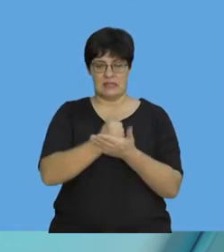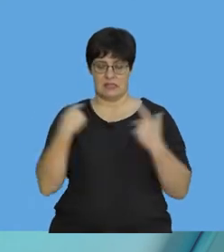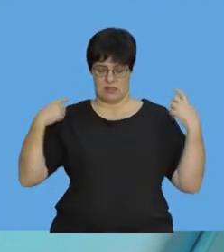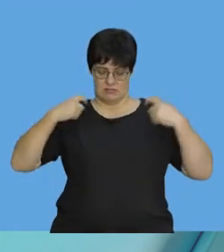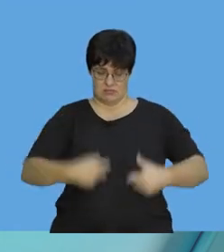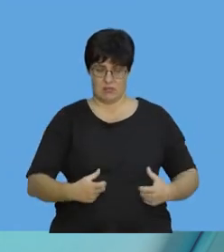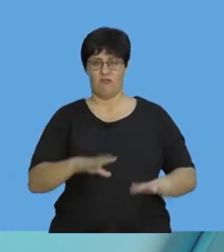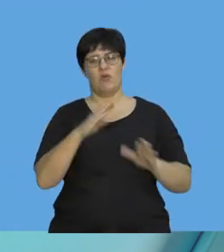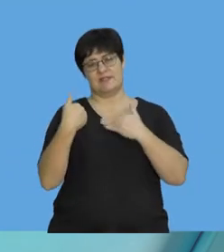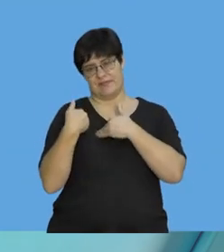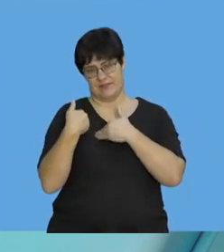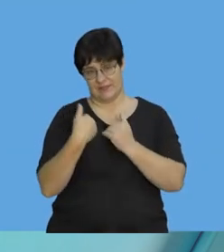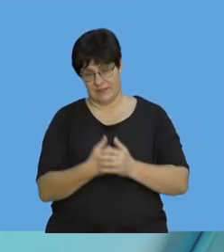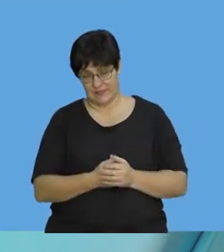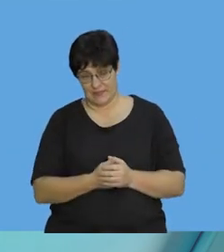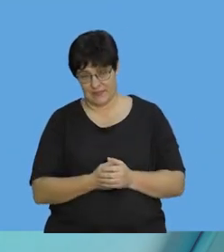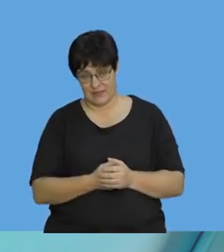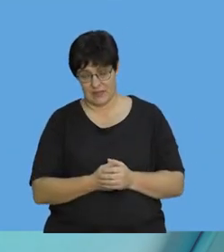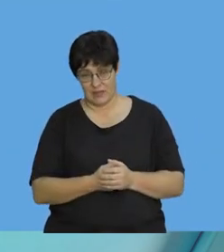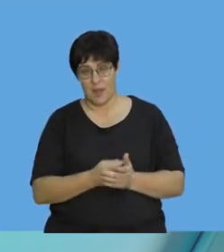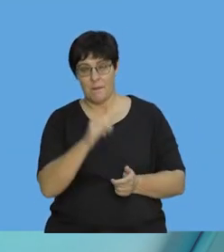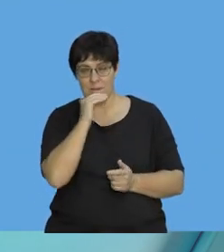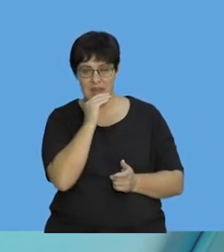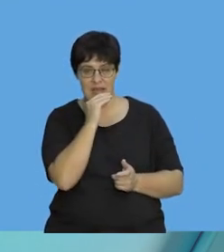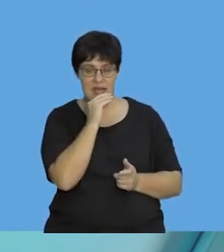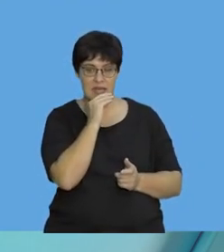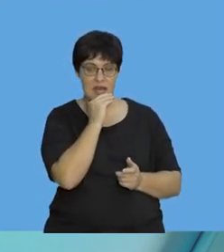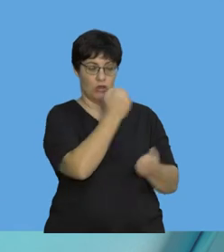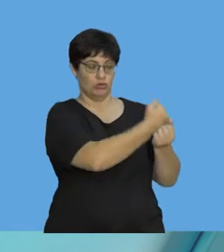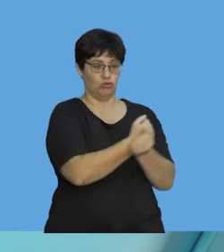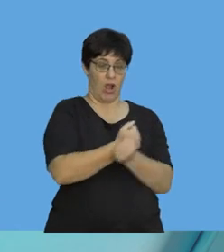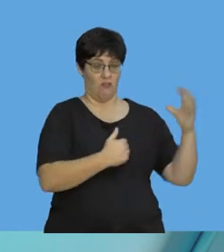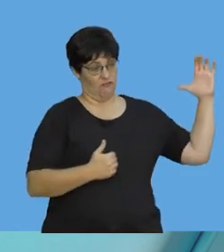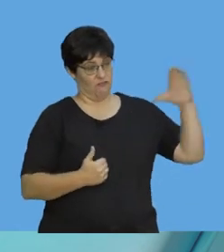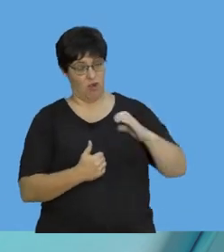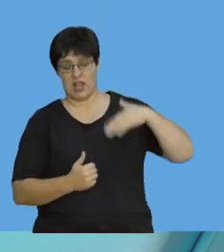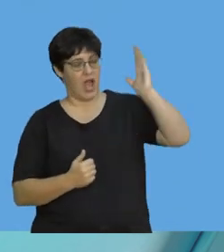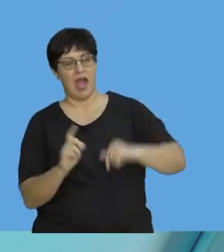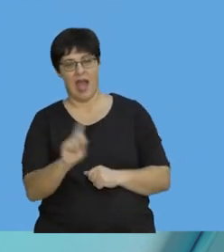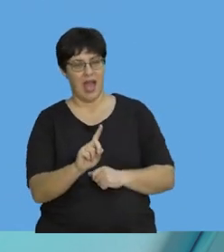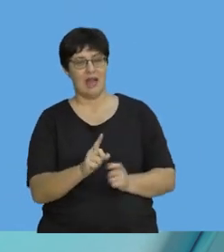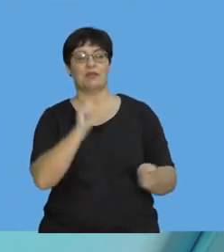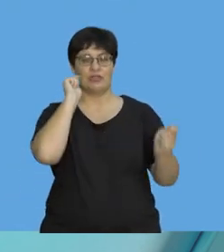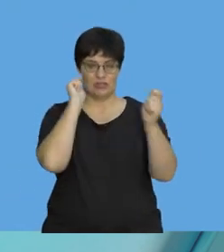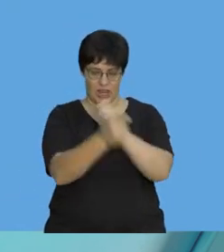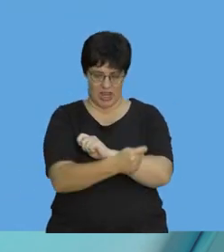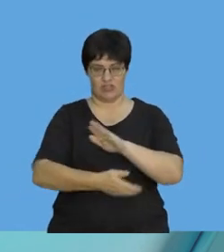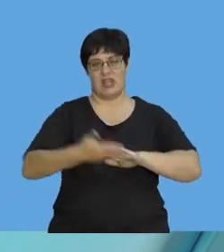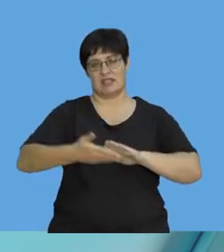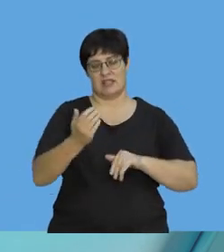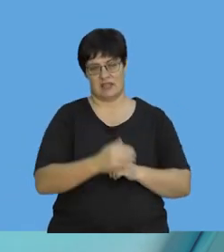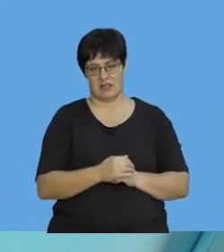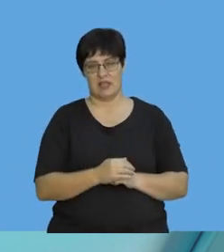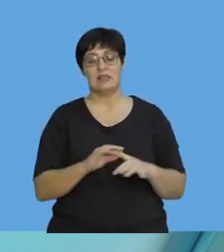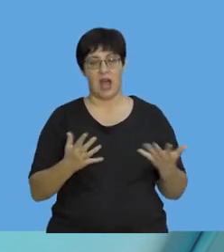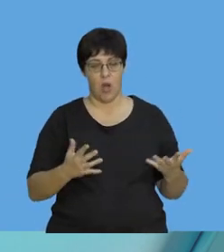car seats and all of those sort of things. It's a safety thing, okay? So it's not about the truck exerting a bigger force. It's all about